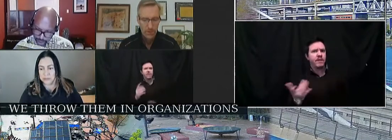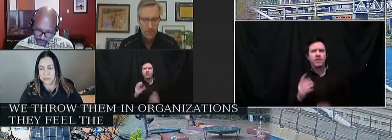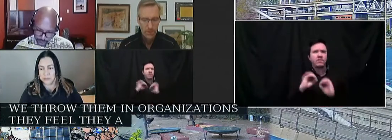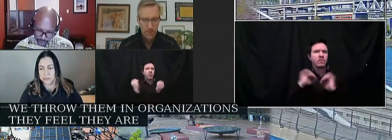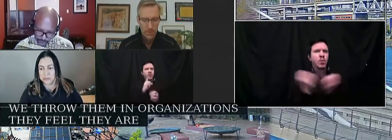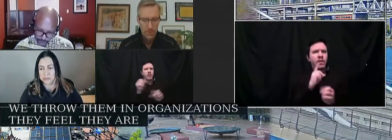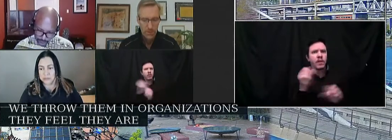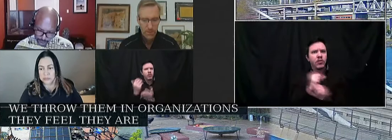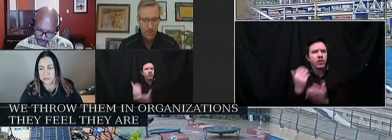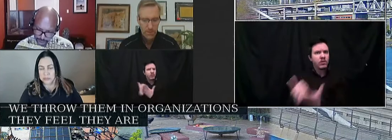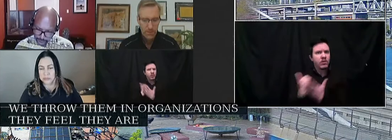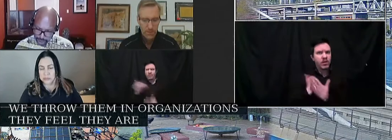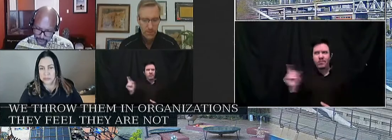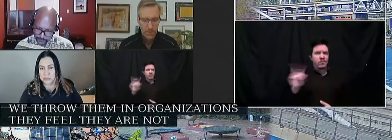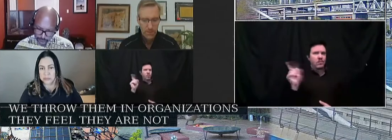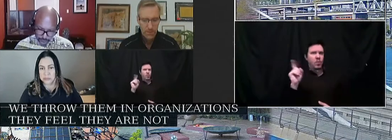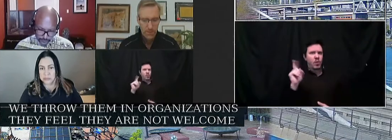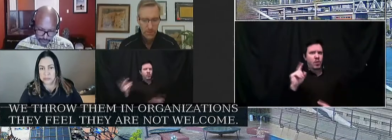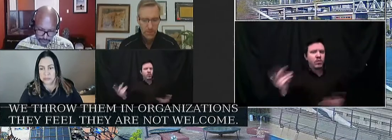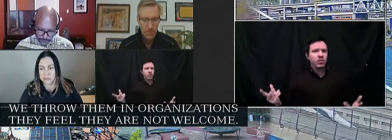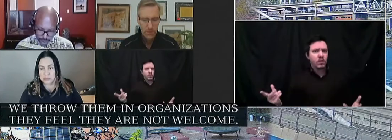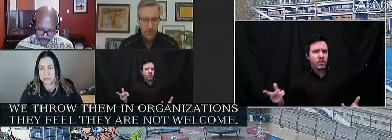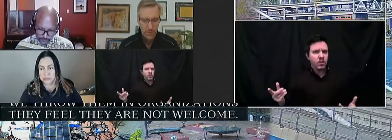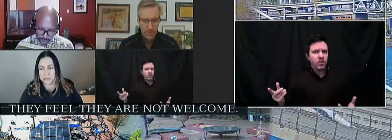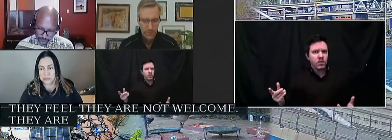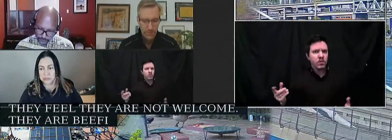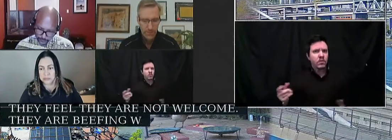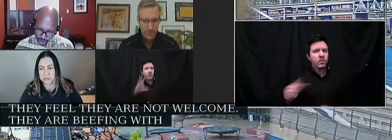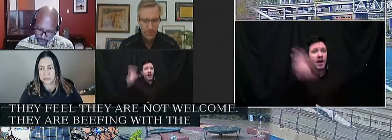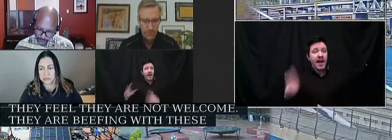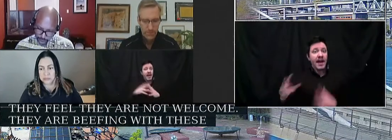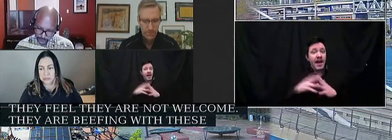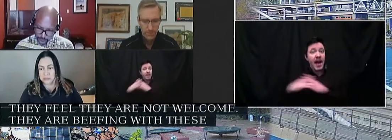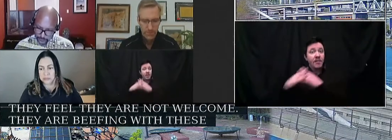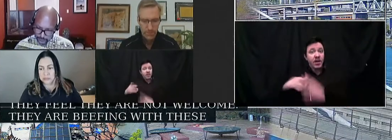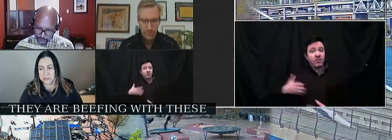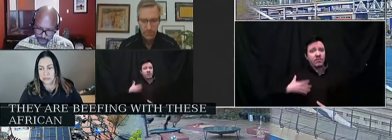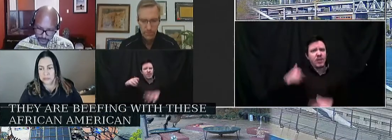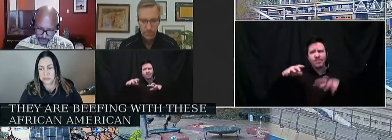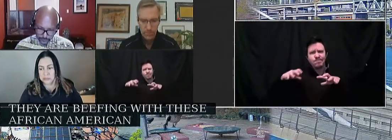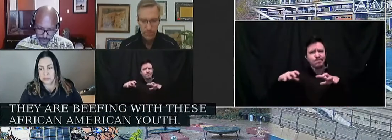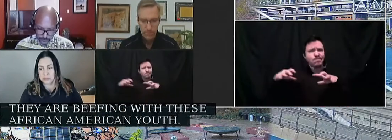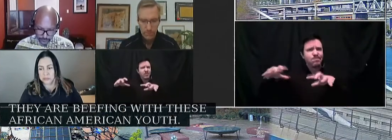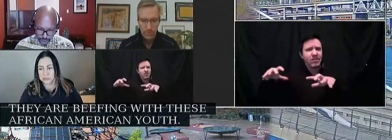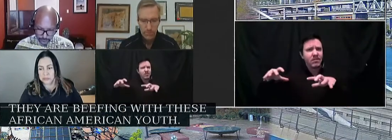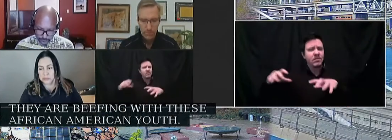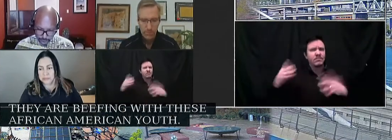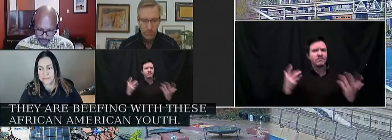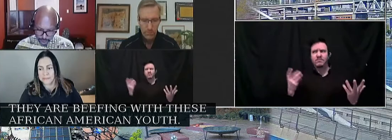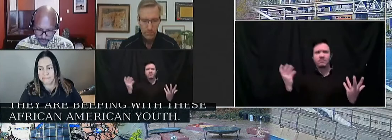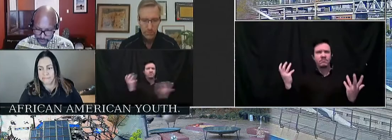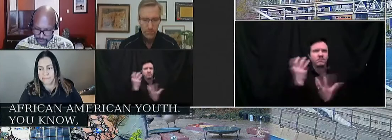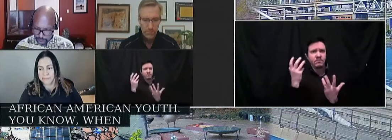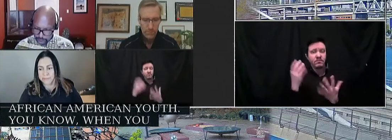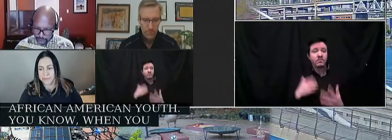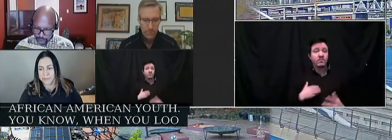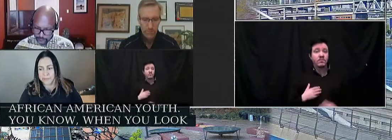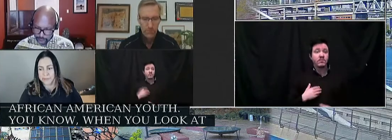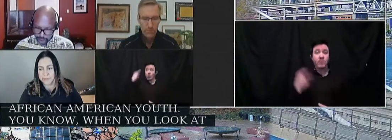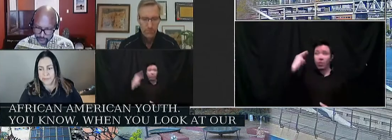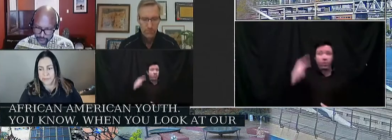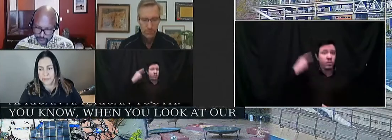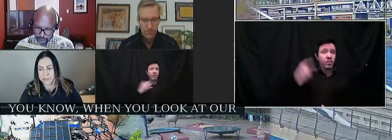they're beefing with these African American youth. know, when you look at our skin color, we